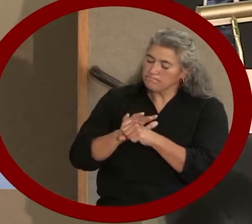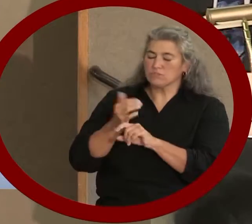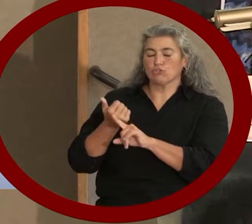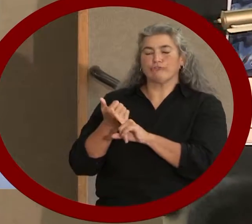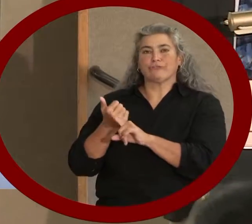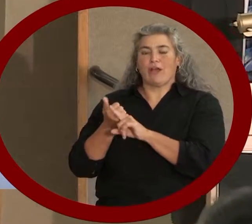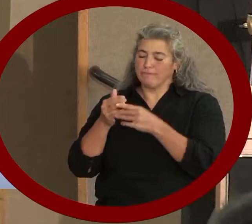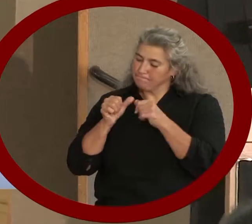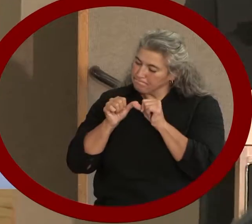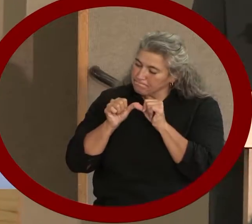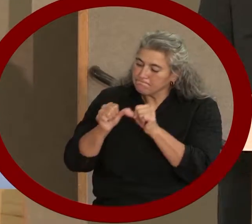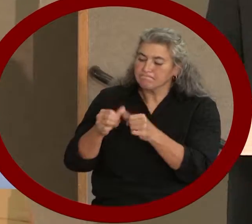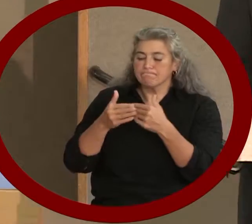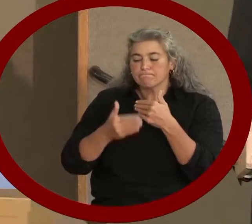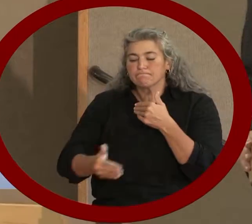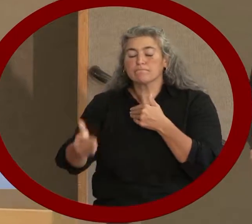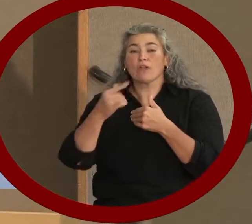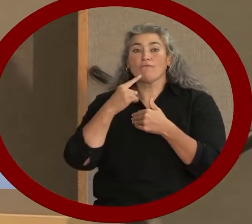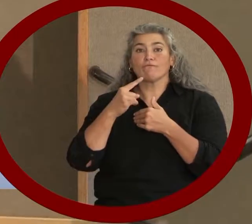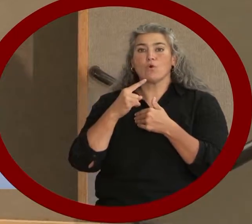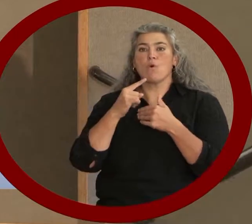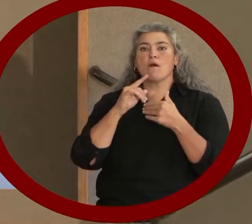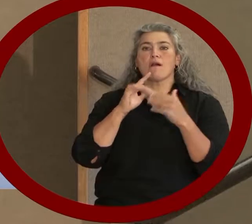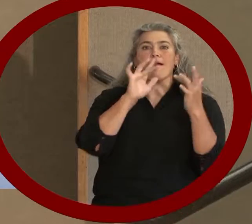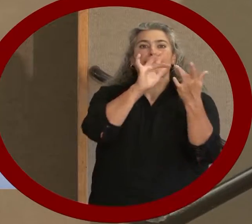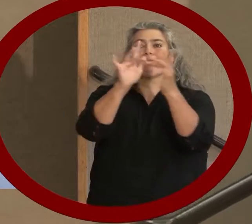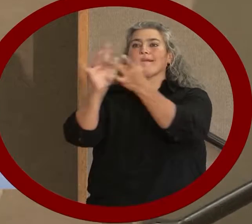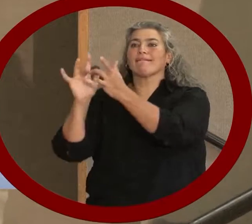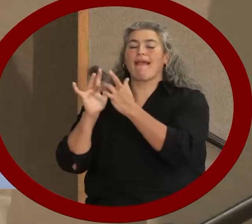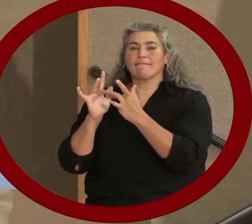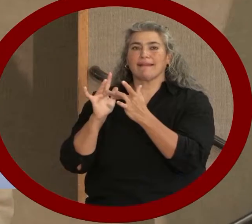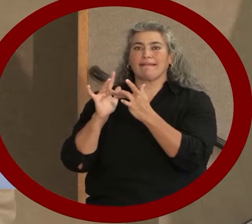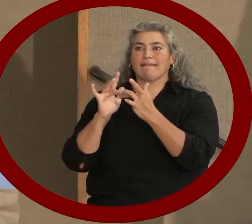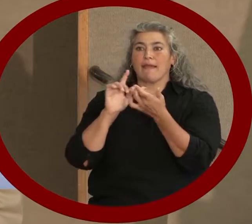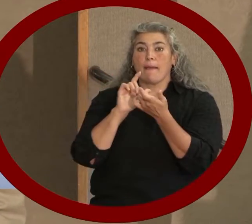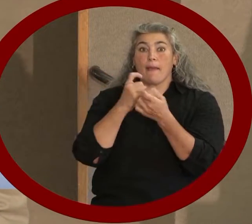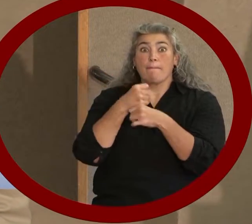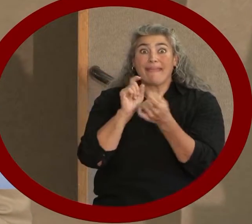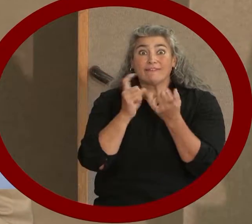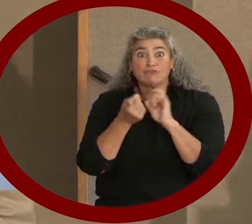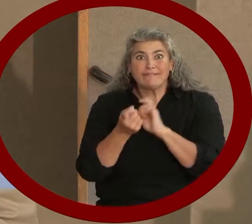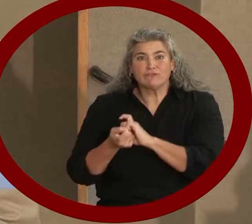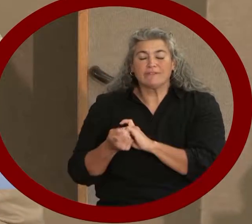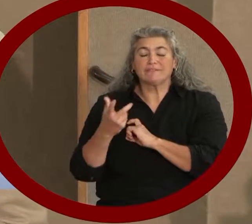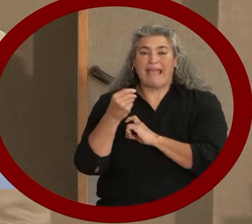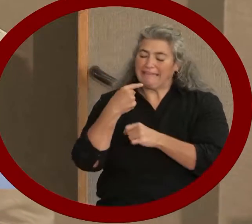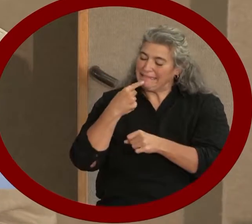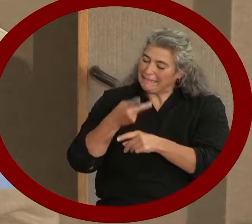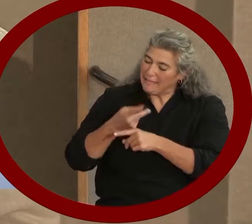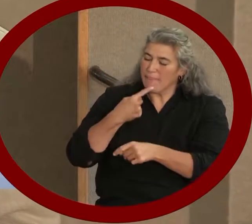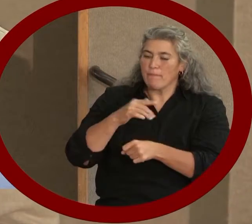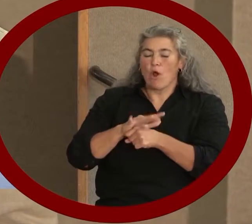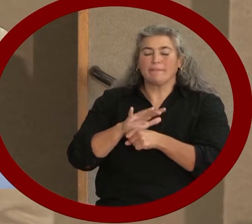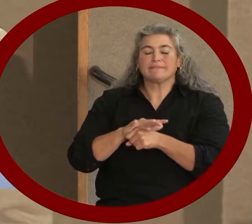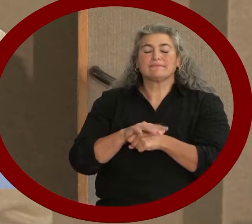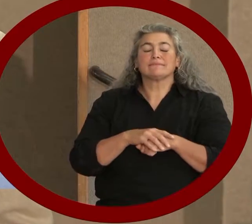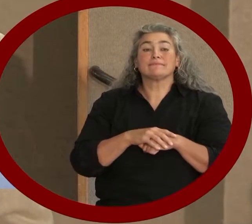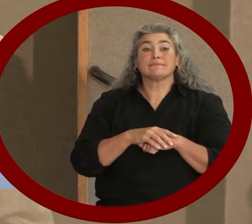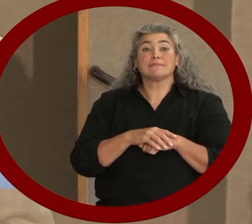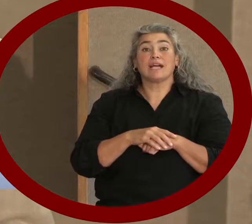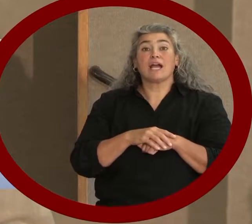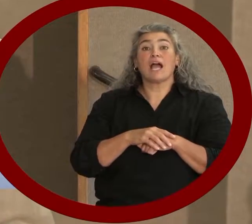to reaching out, creating change, and keeping the promises. She has worked to bring